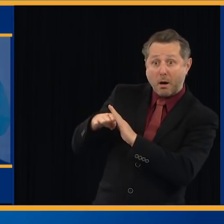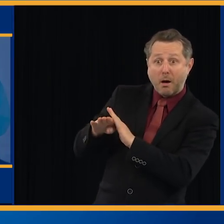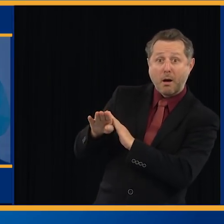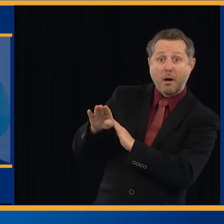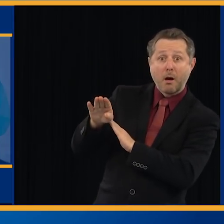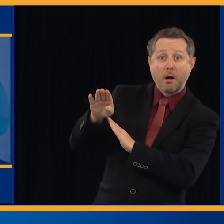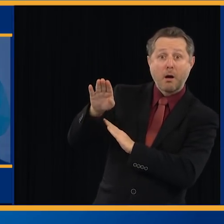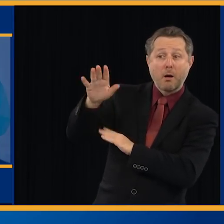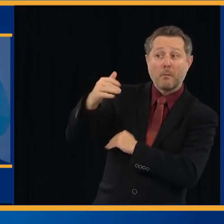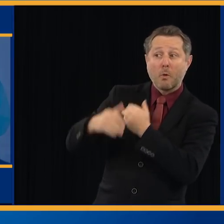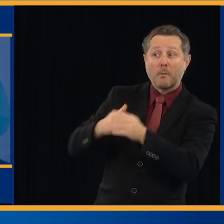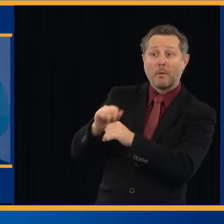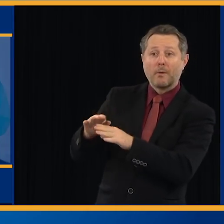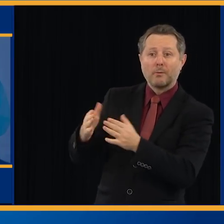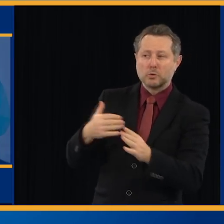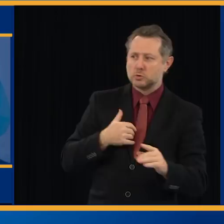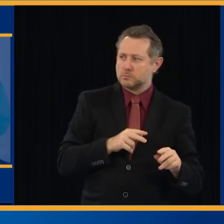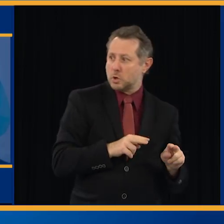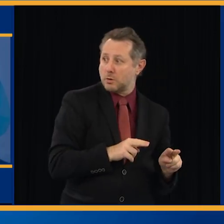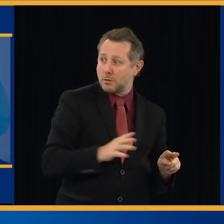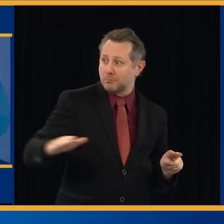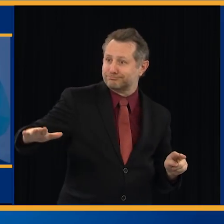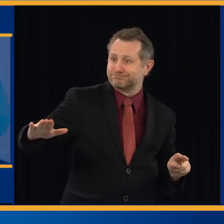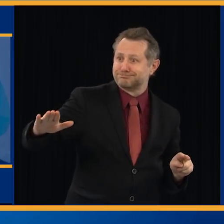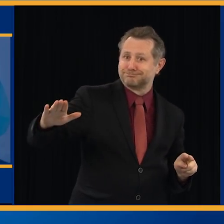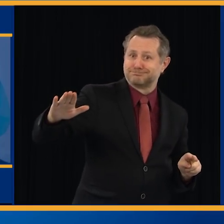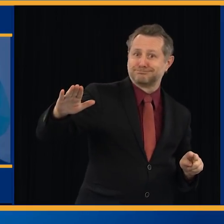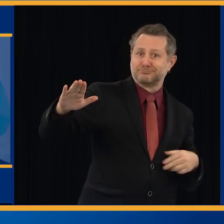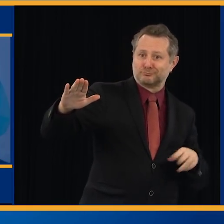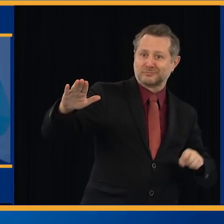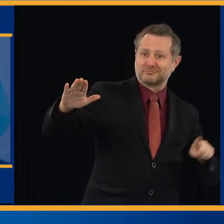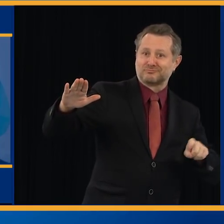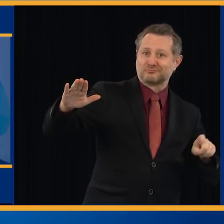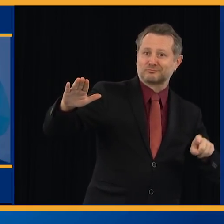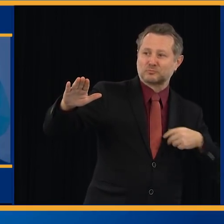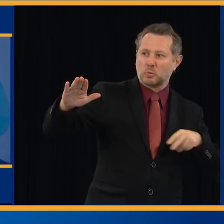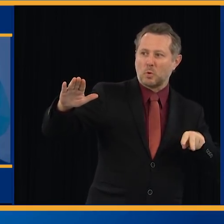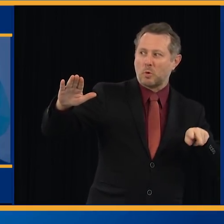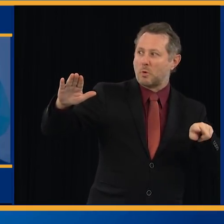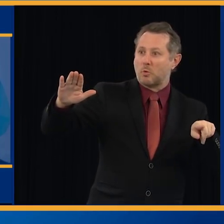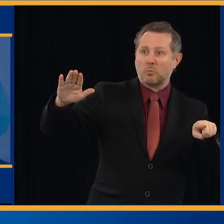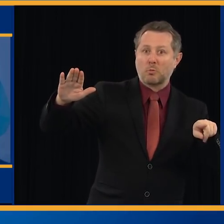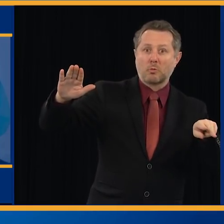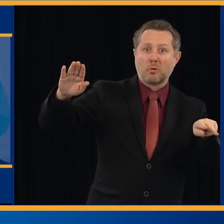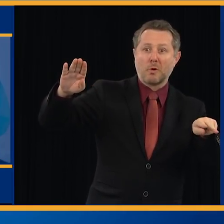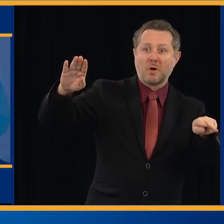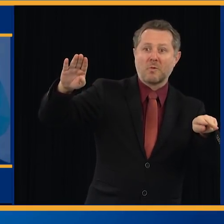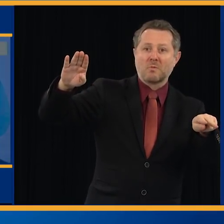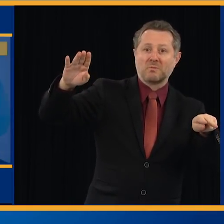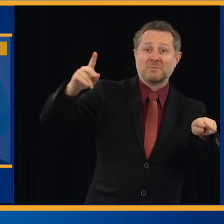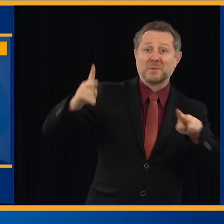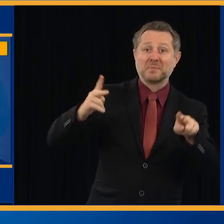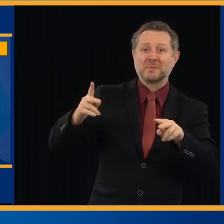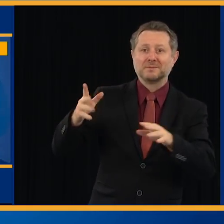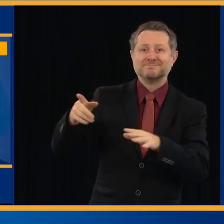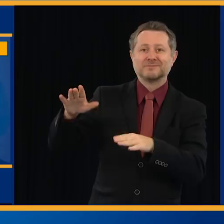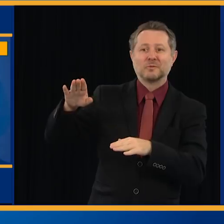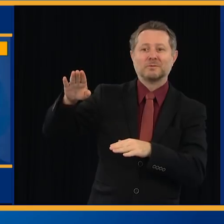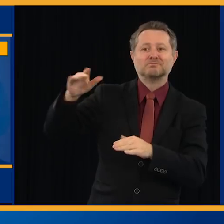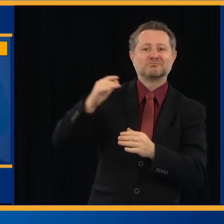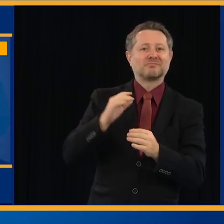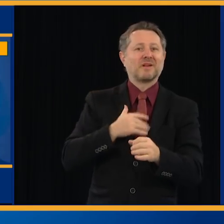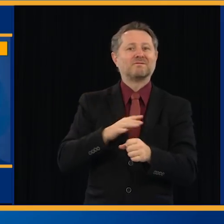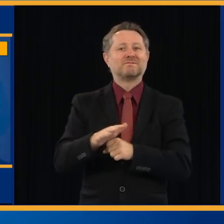I will take a test and we'll test enough people so we have enough data to make a decision.